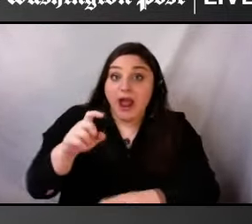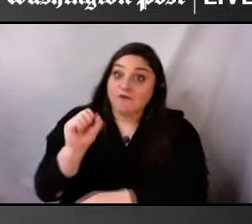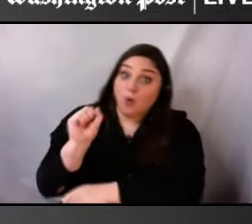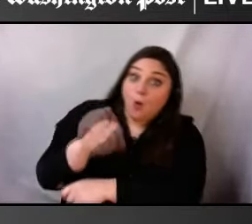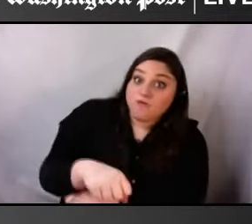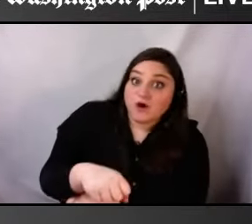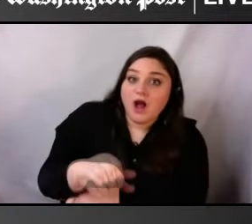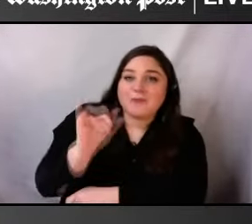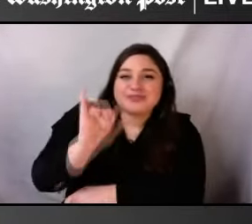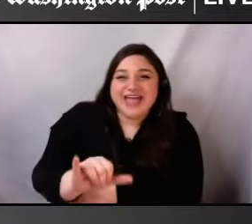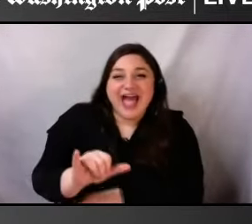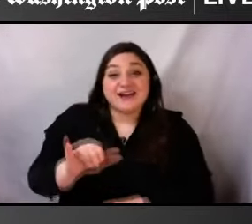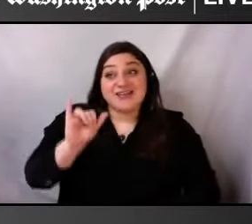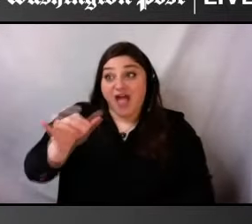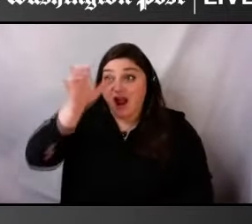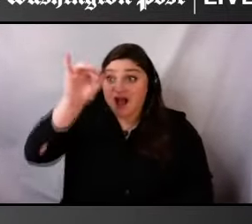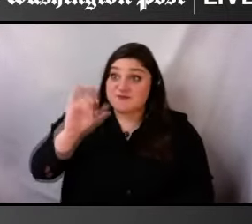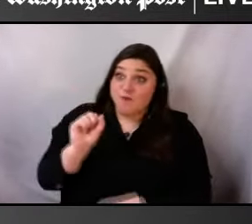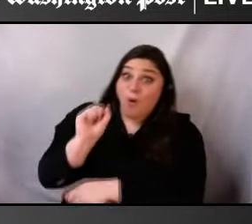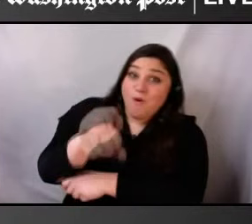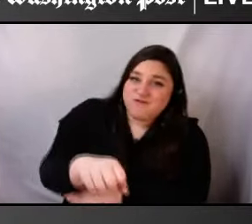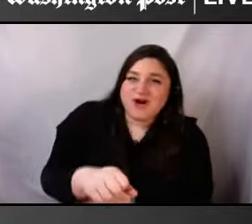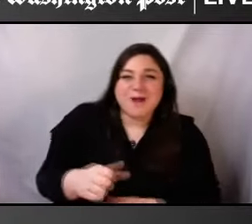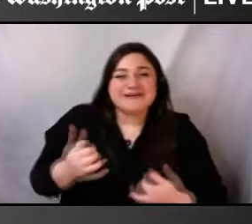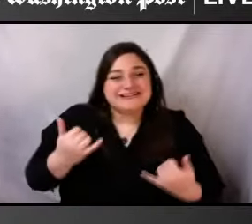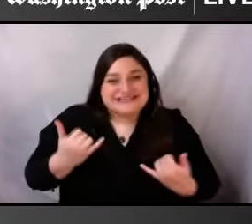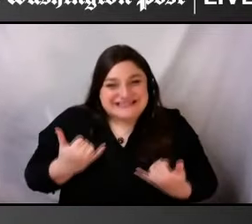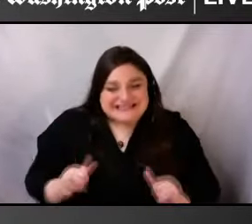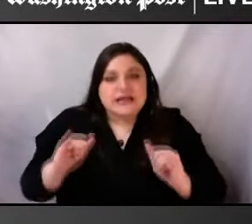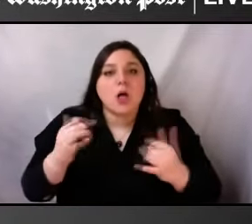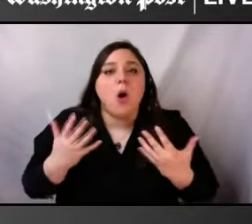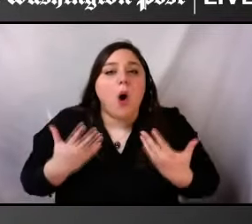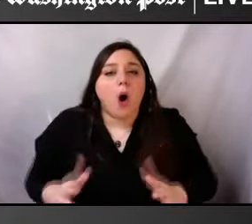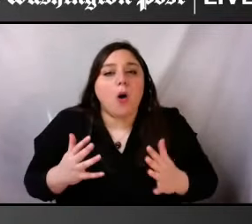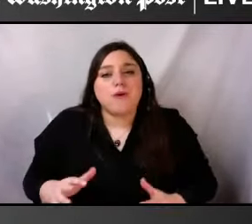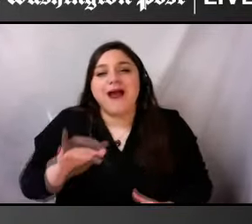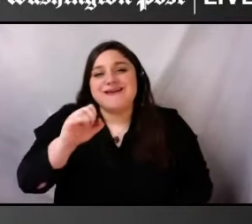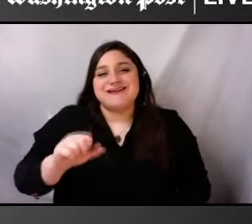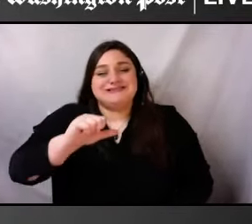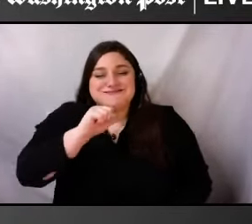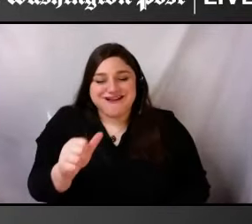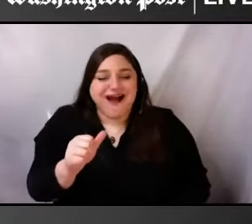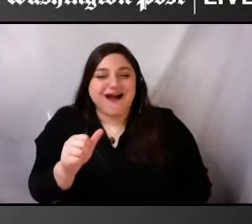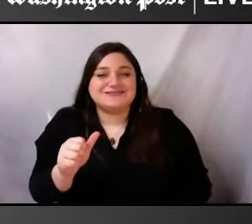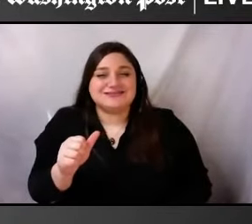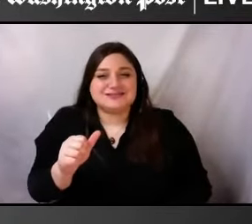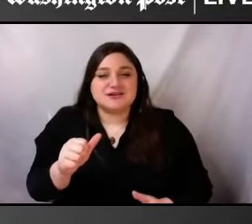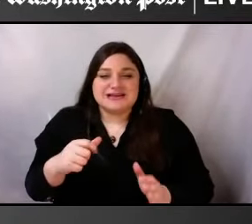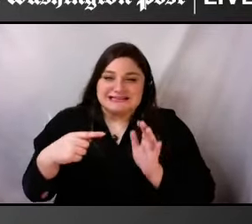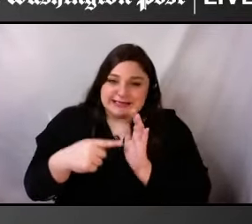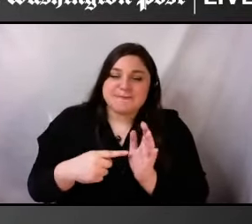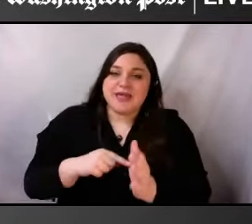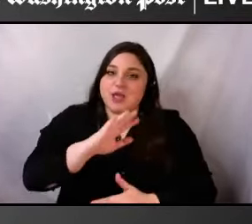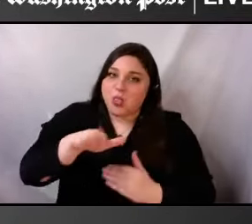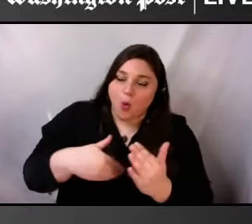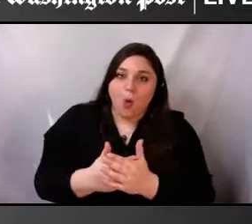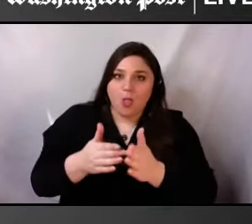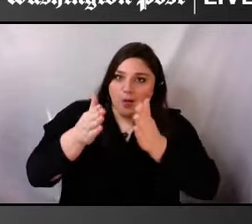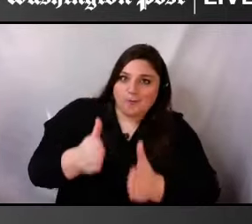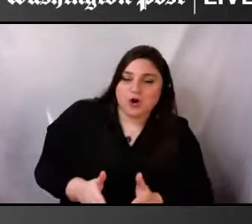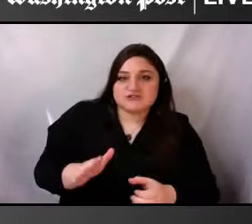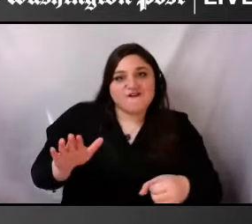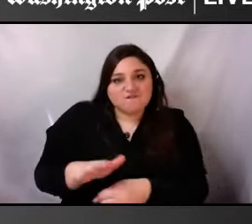the full lives of disabled people, the fact that we love, the fact that we, you know,